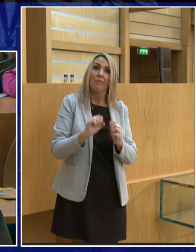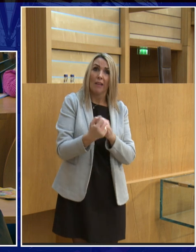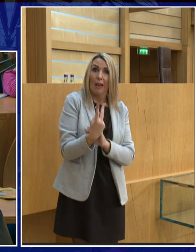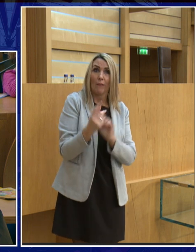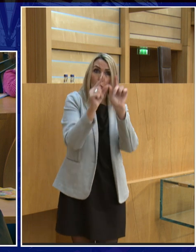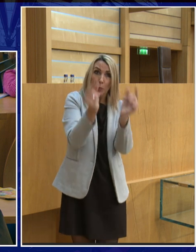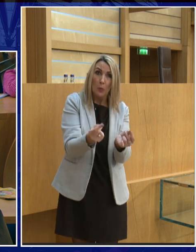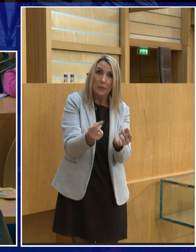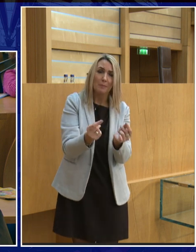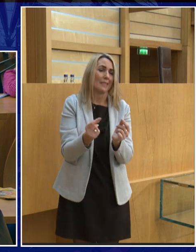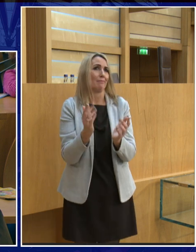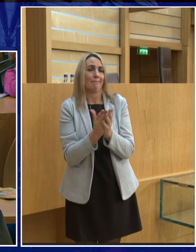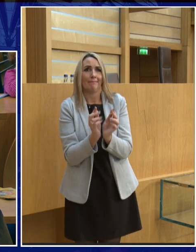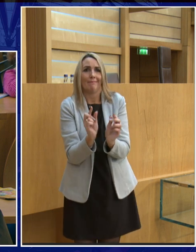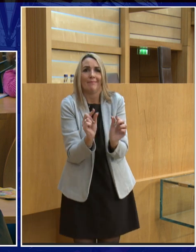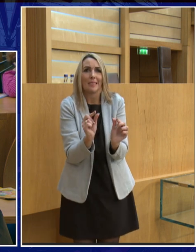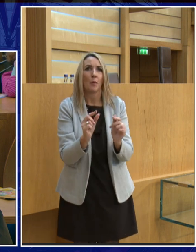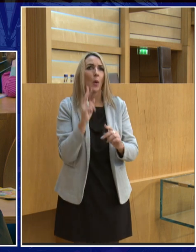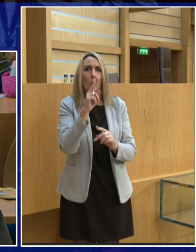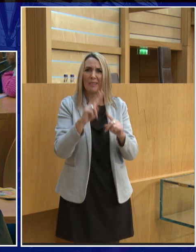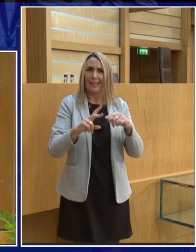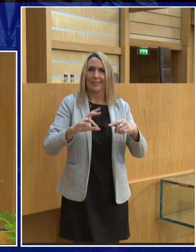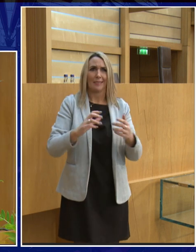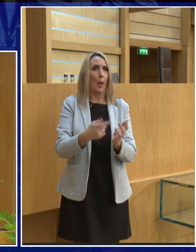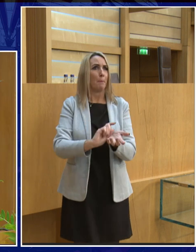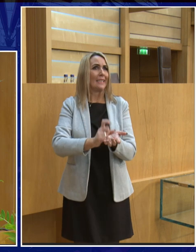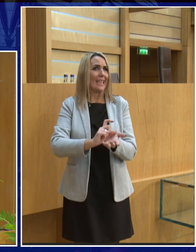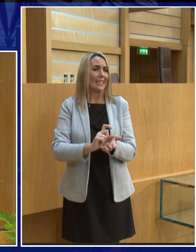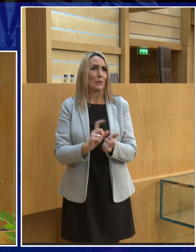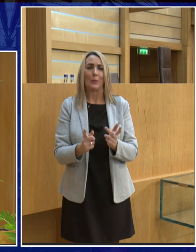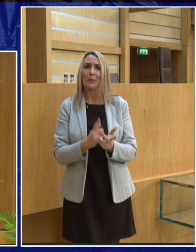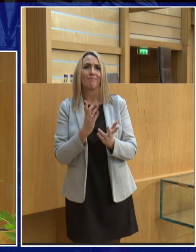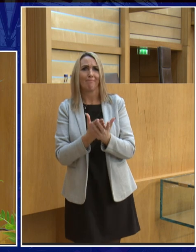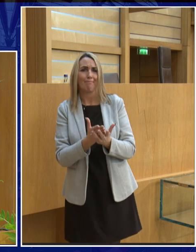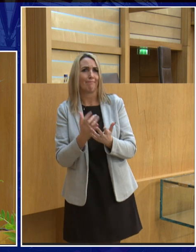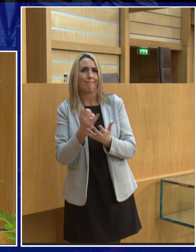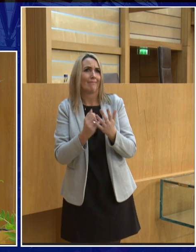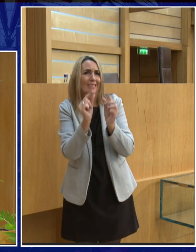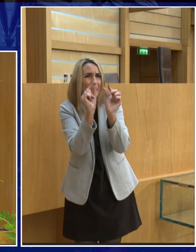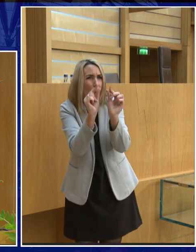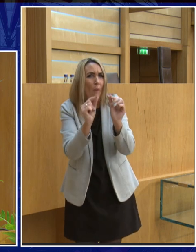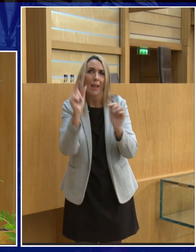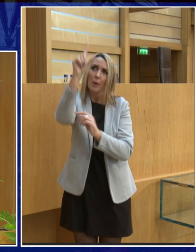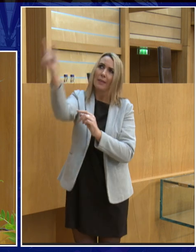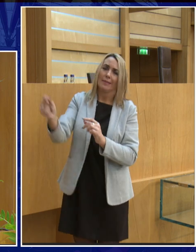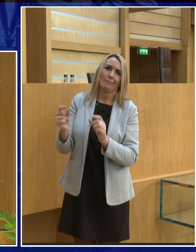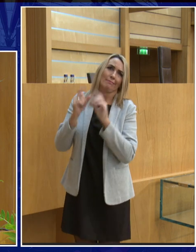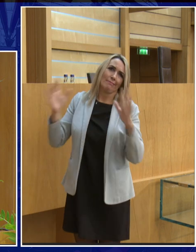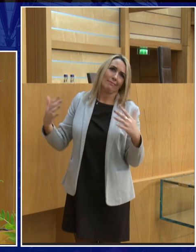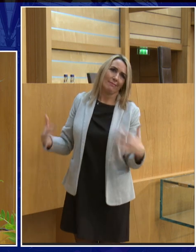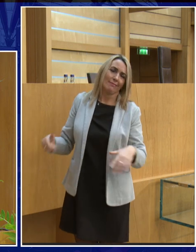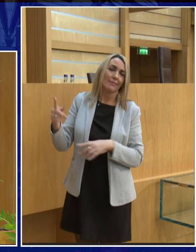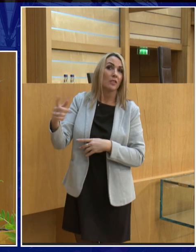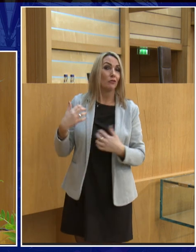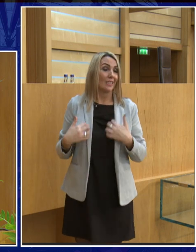but they're really diddy and one looks like a potato and one looks like a pebble and they're really quite small and I think it's quite